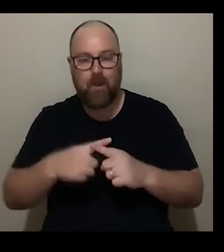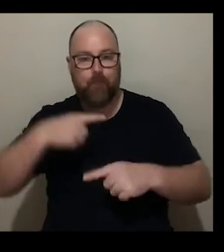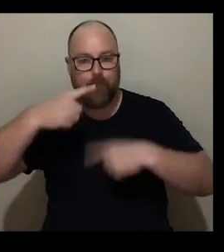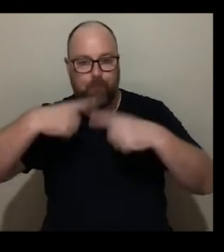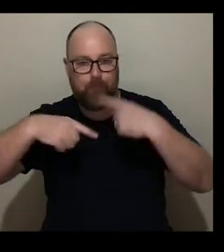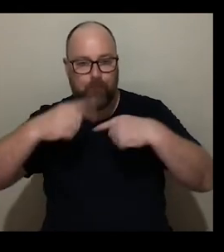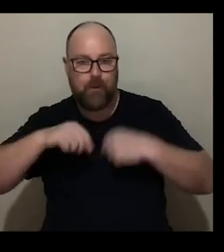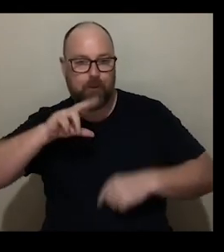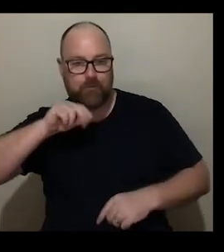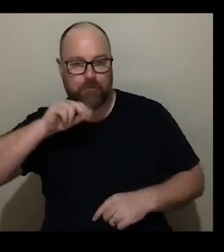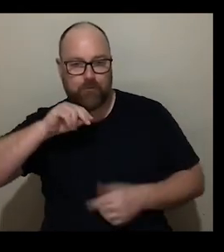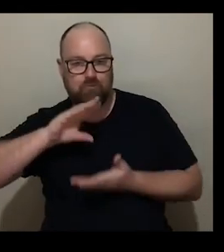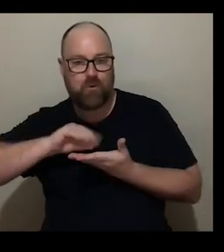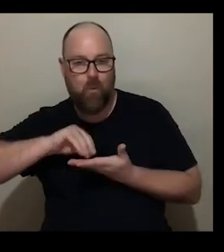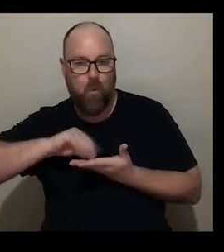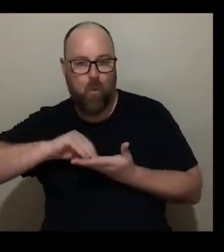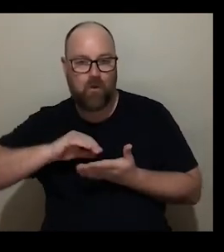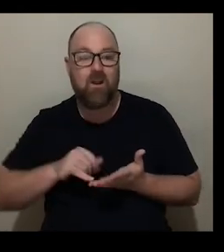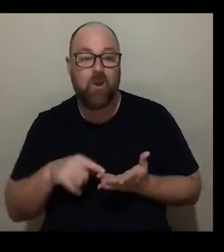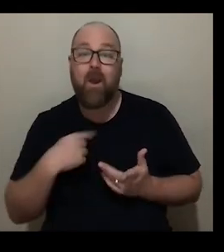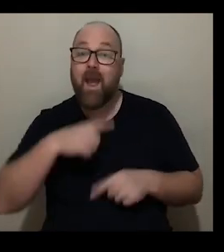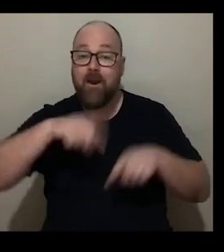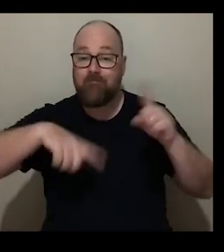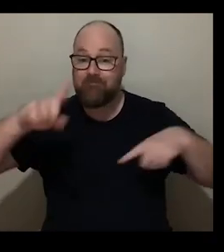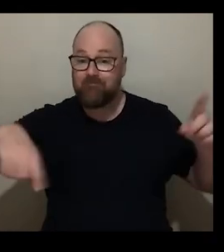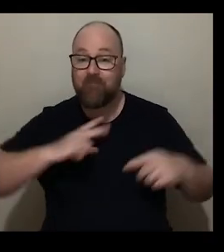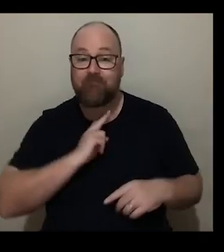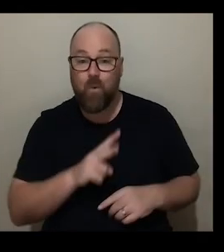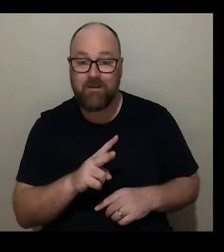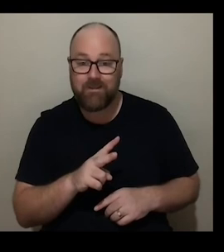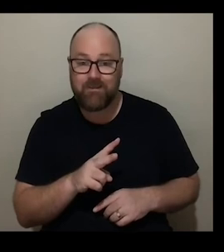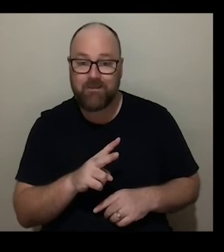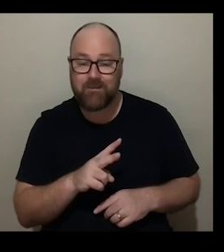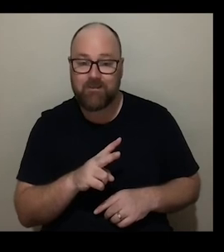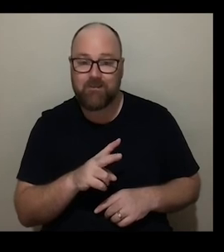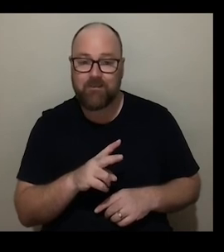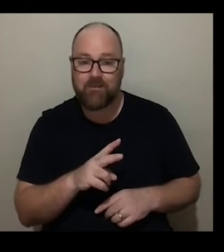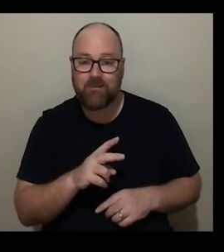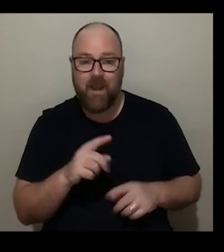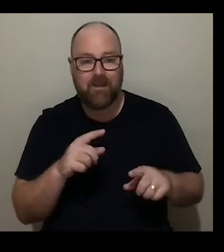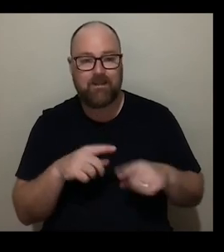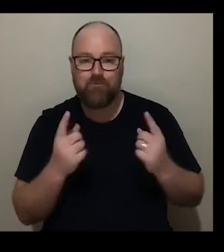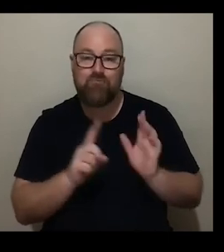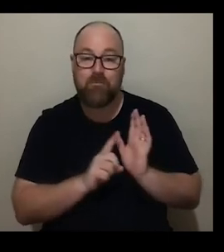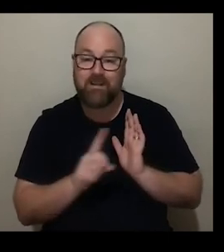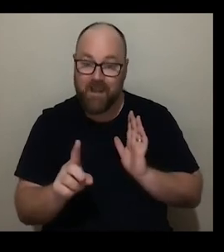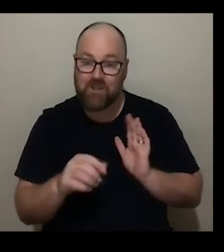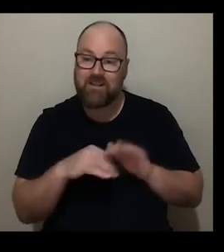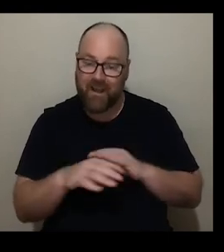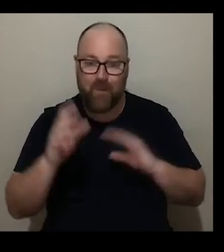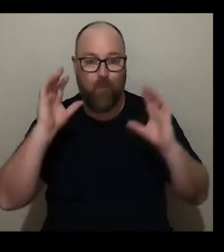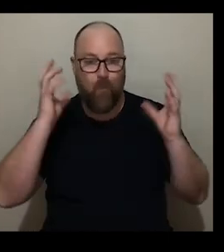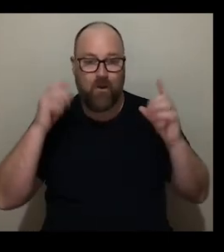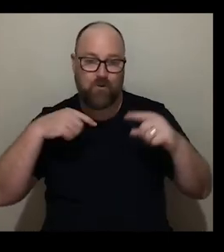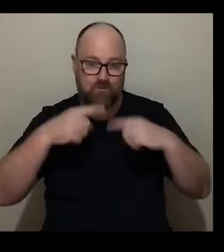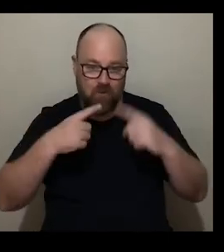descriptions so we're getting a wide range of voice types and representation in the audio descriptions themselves and